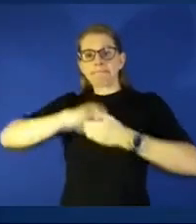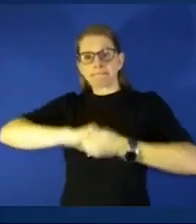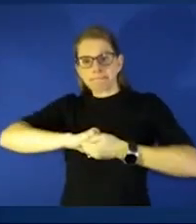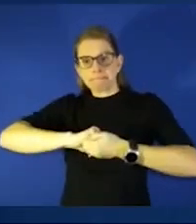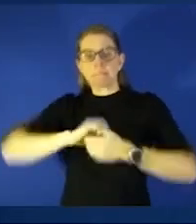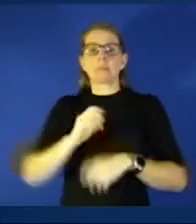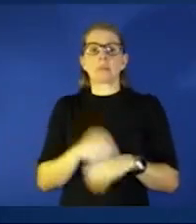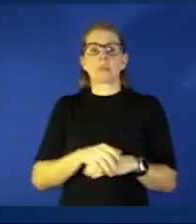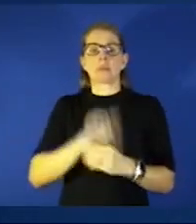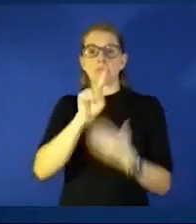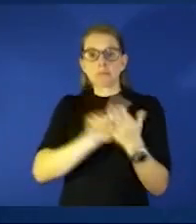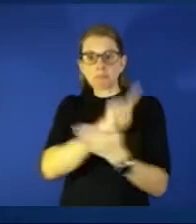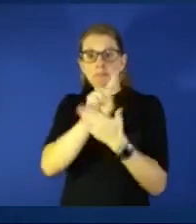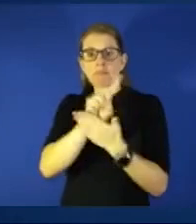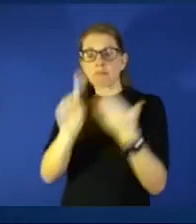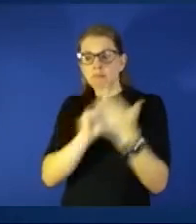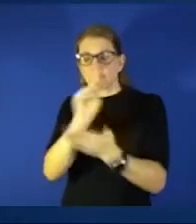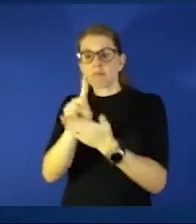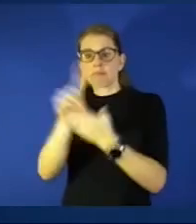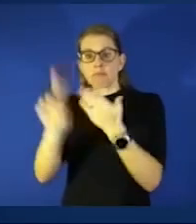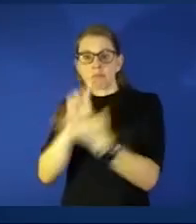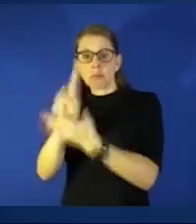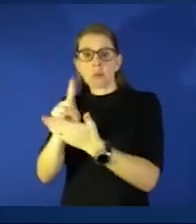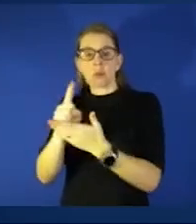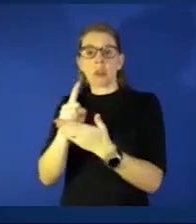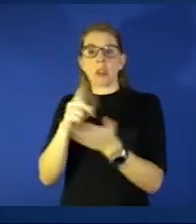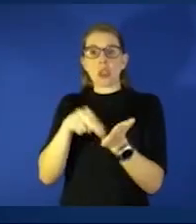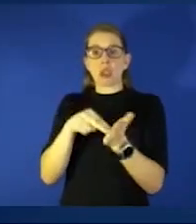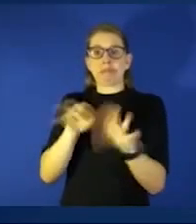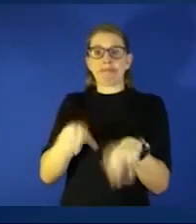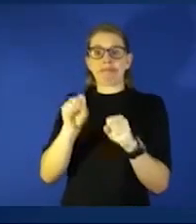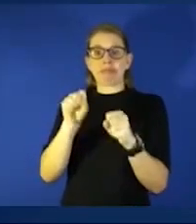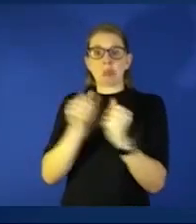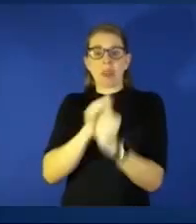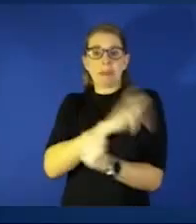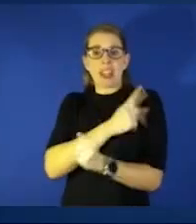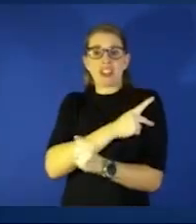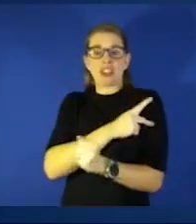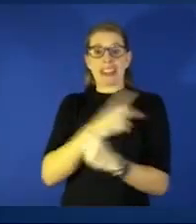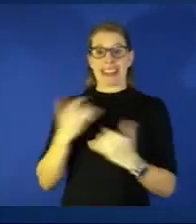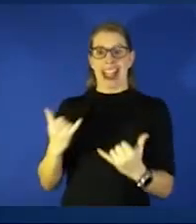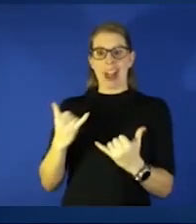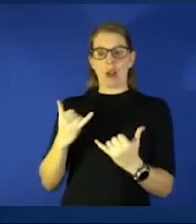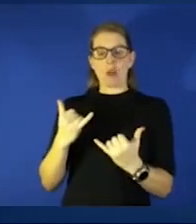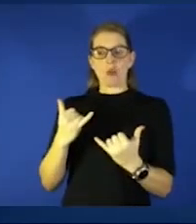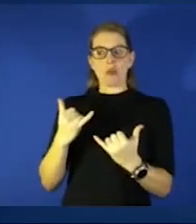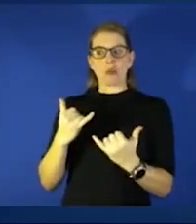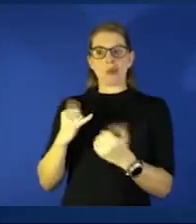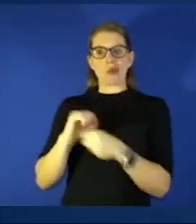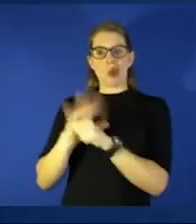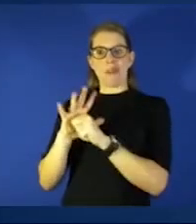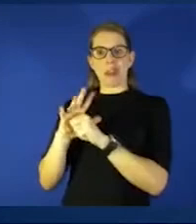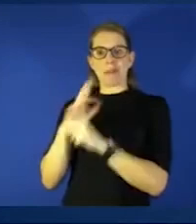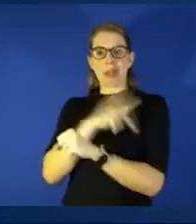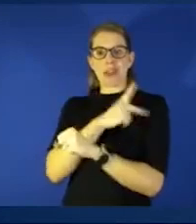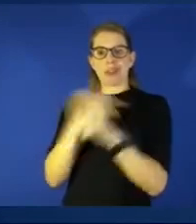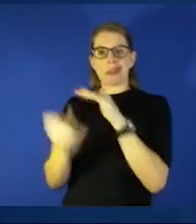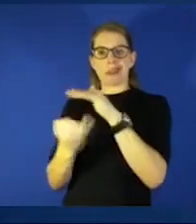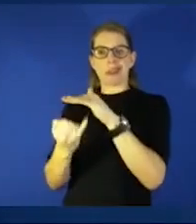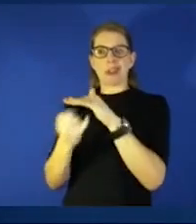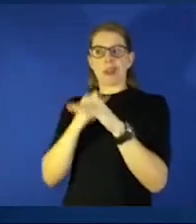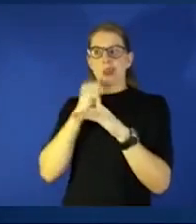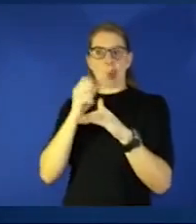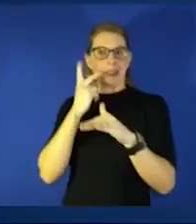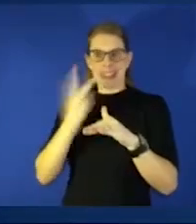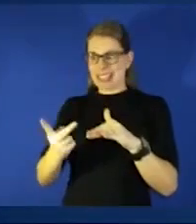tasks daily tasks that we do to these patients and they don't see that now because it's all phone calls or